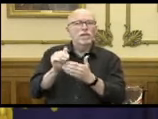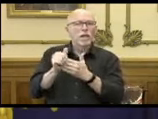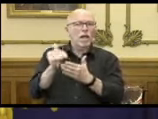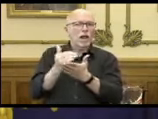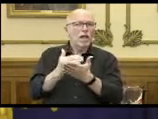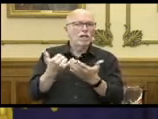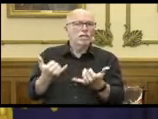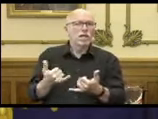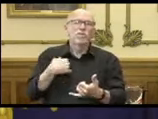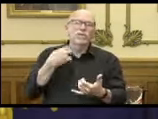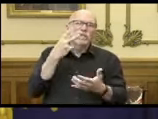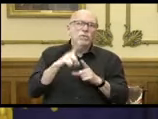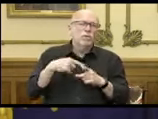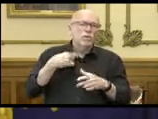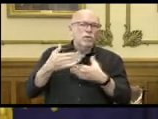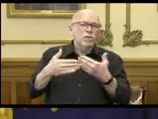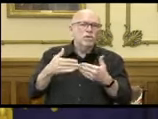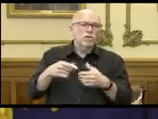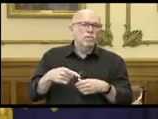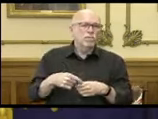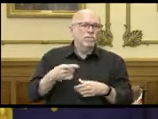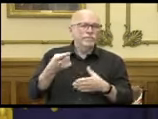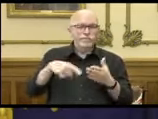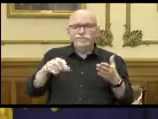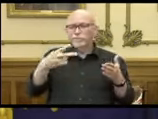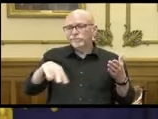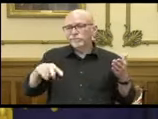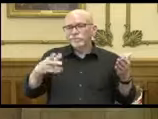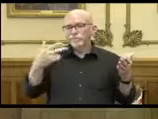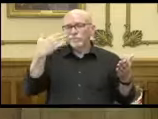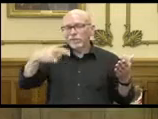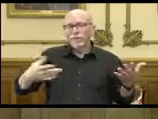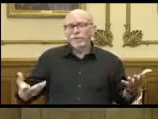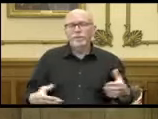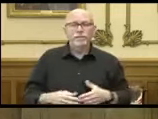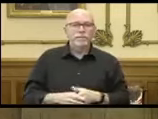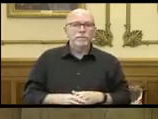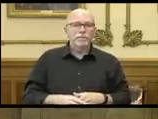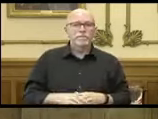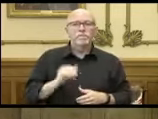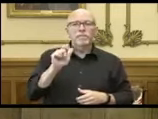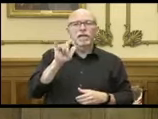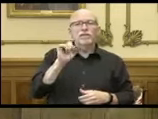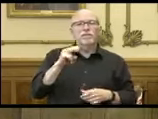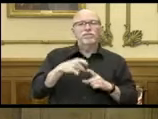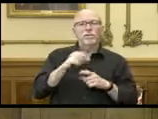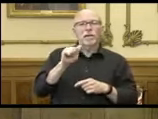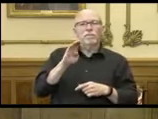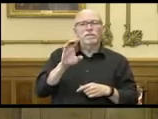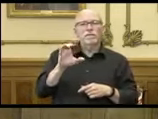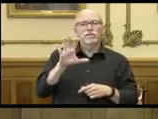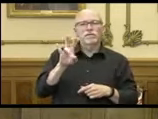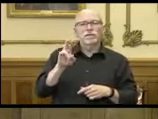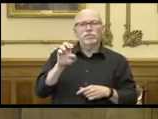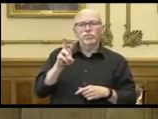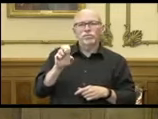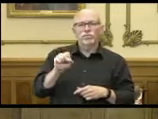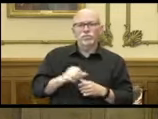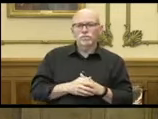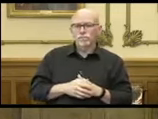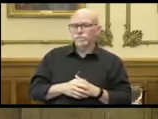now. We'll see where we are tomorrow and next week and next month. Allison with ABC 57 News.